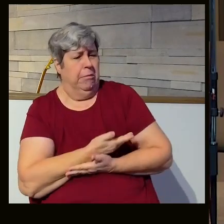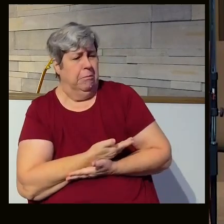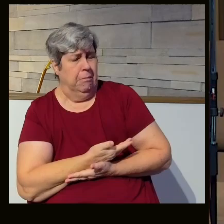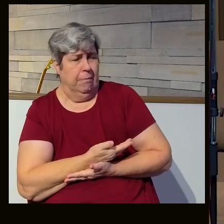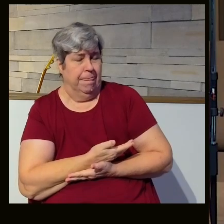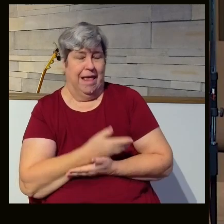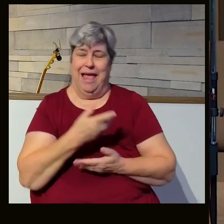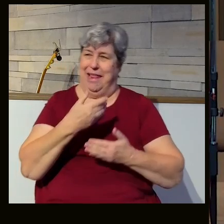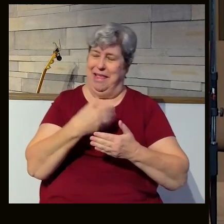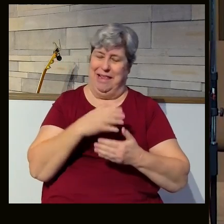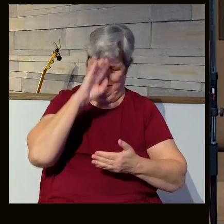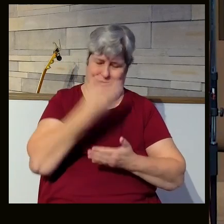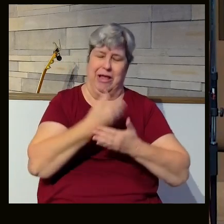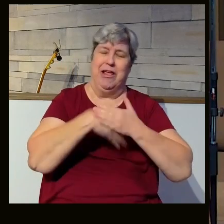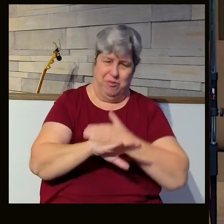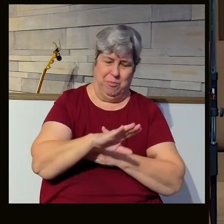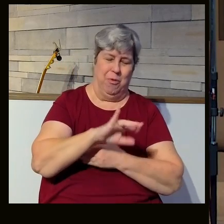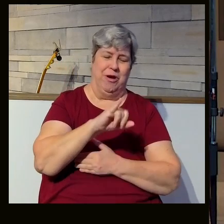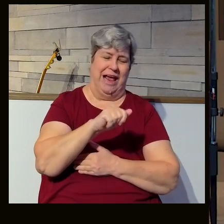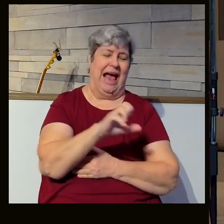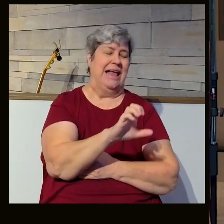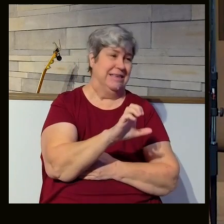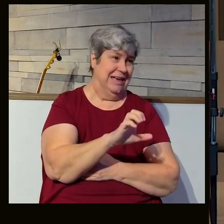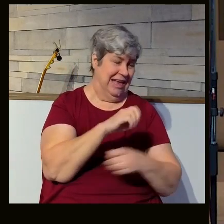And Isaac is born early in chapter 21.